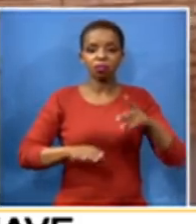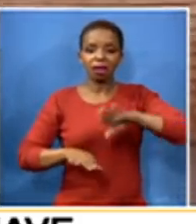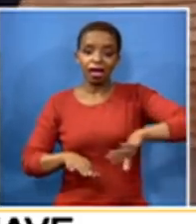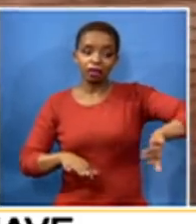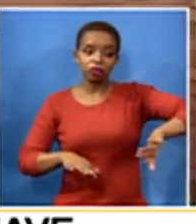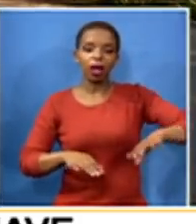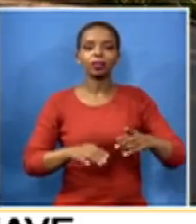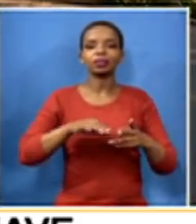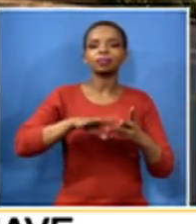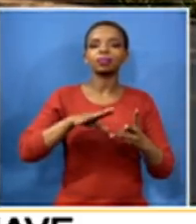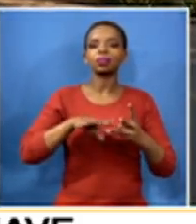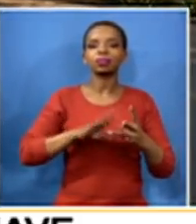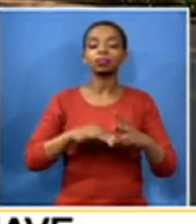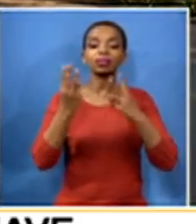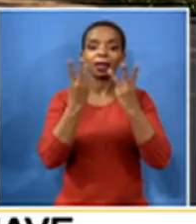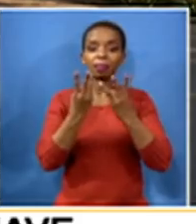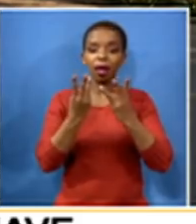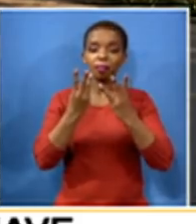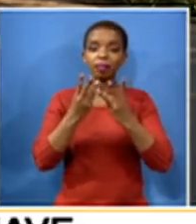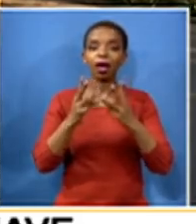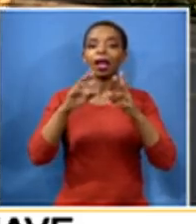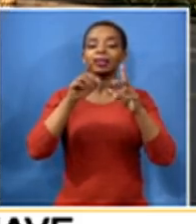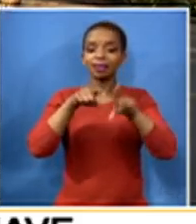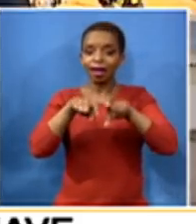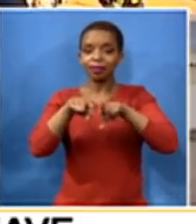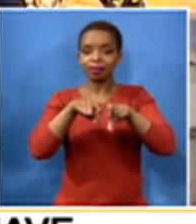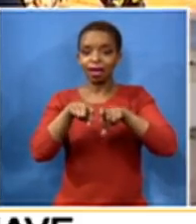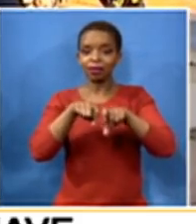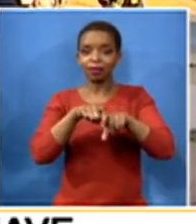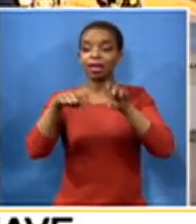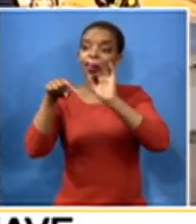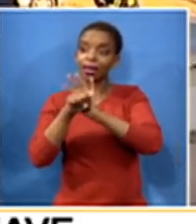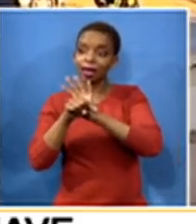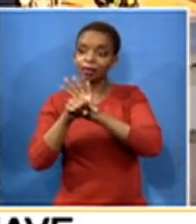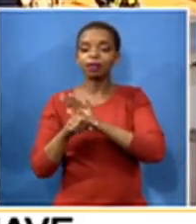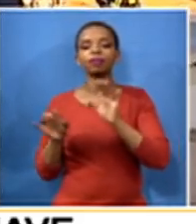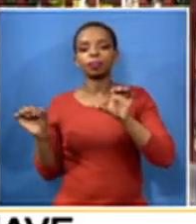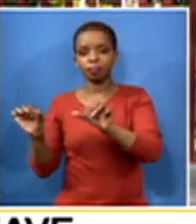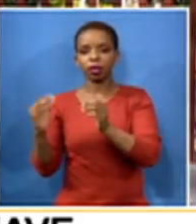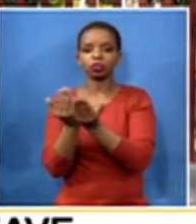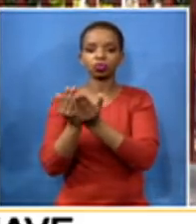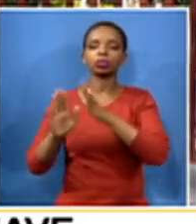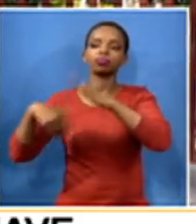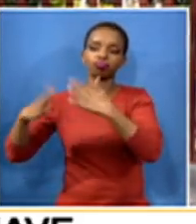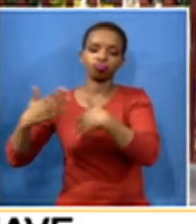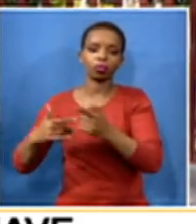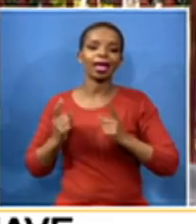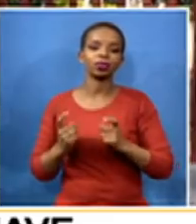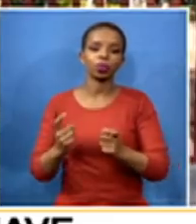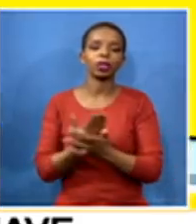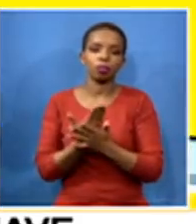tested and that those that are covert negative are able to come back to school as quickly as possible